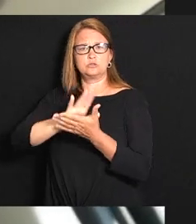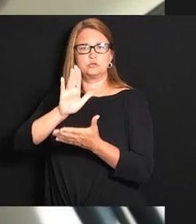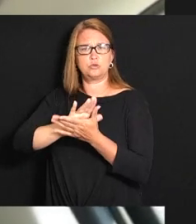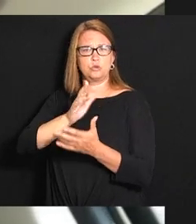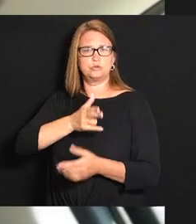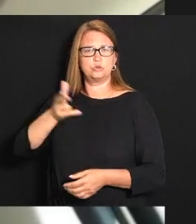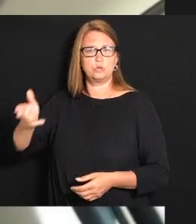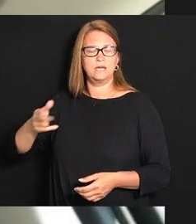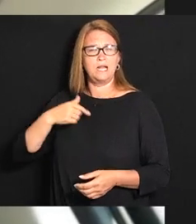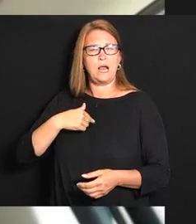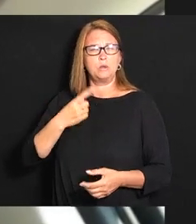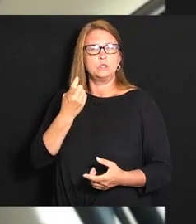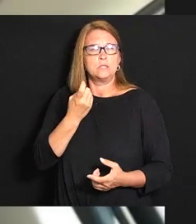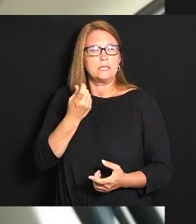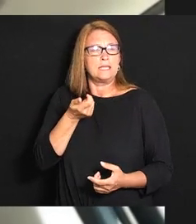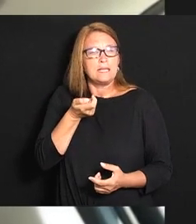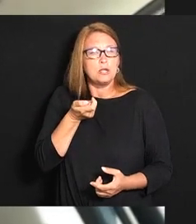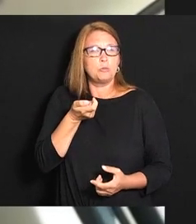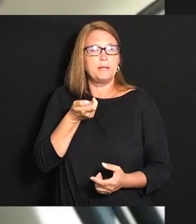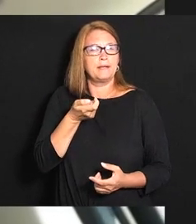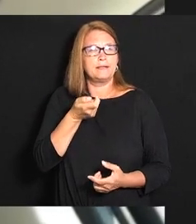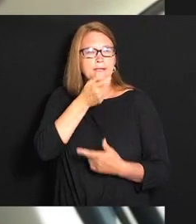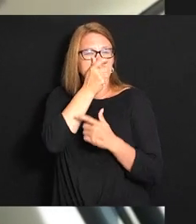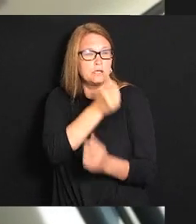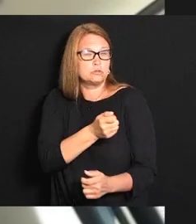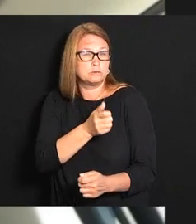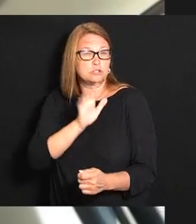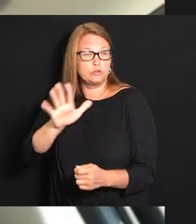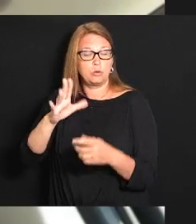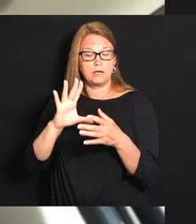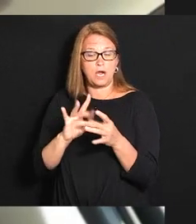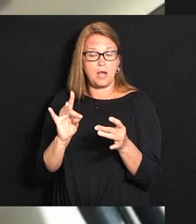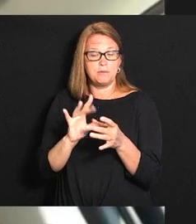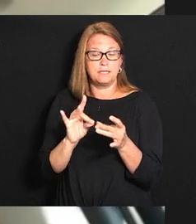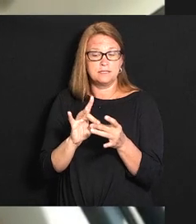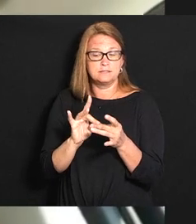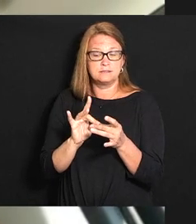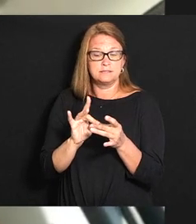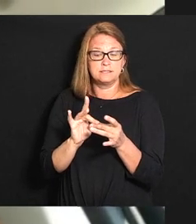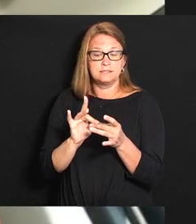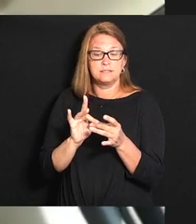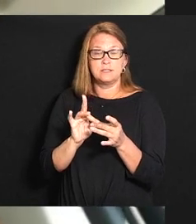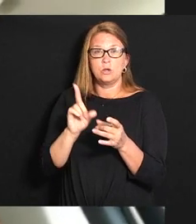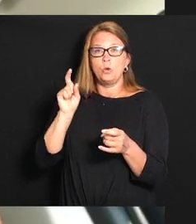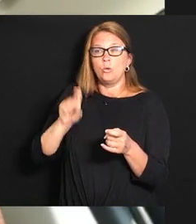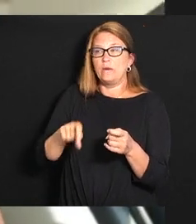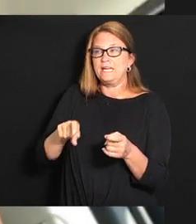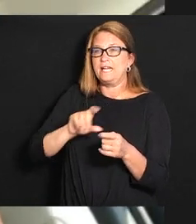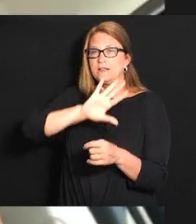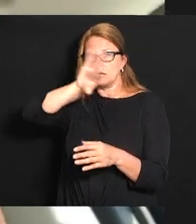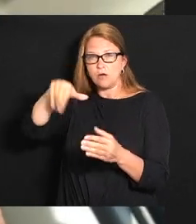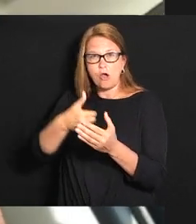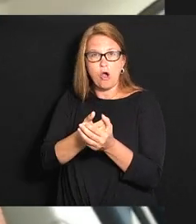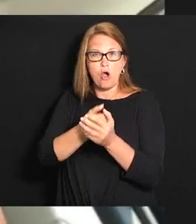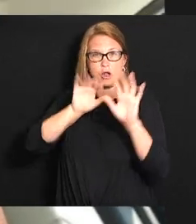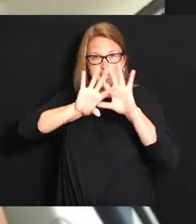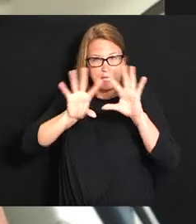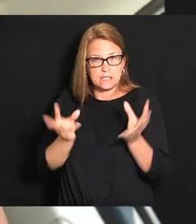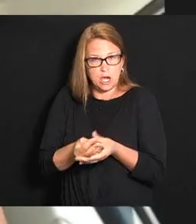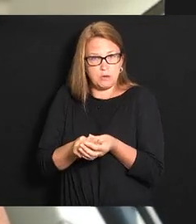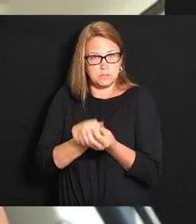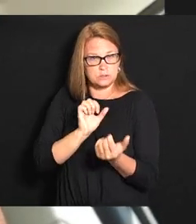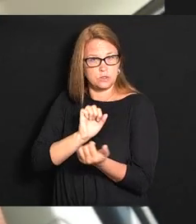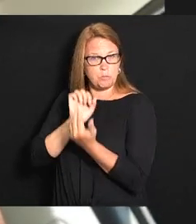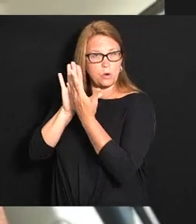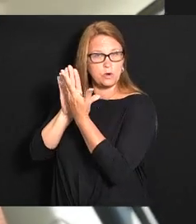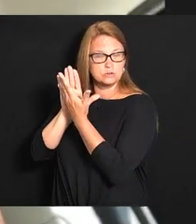some comments you made multiple times talking about the need is for an all in comprehensive approach I'm interested in knowing